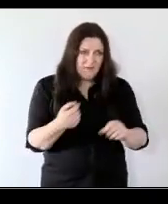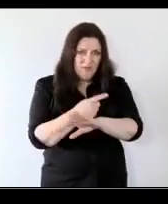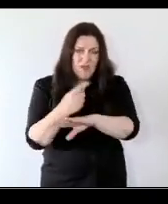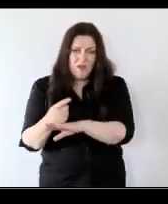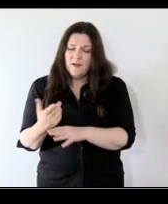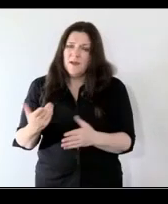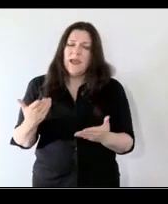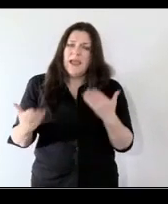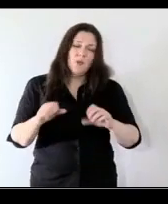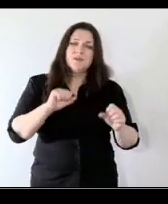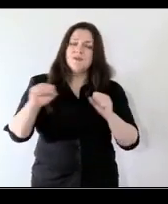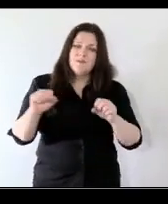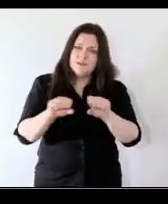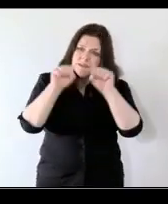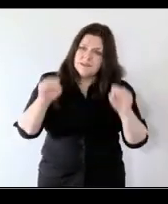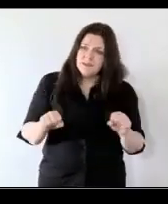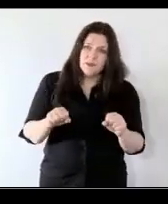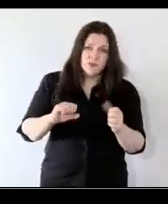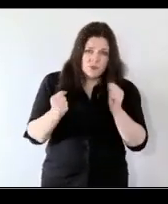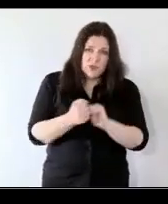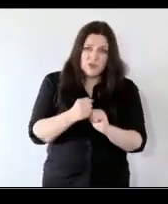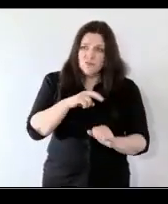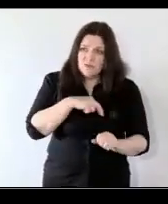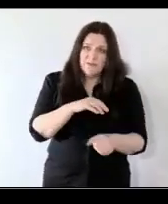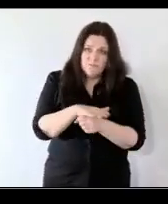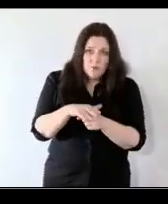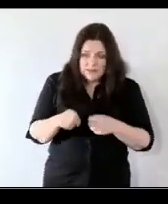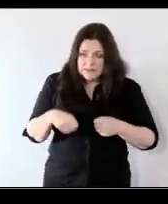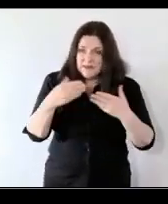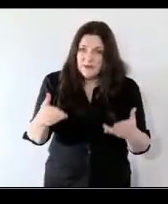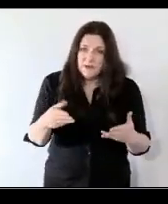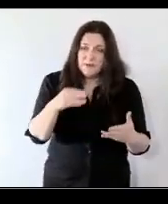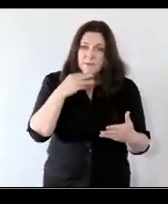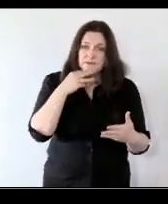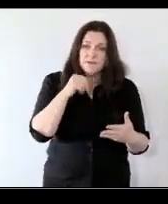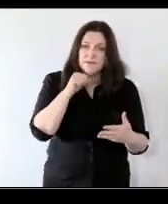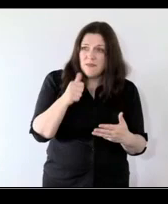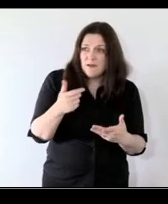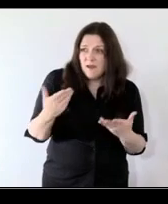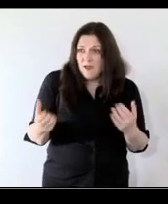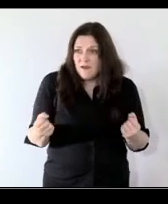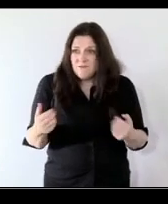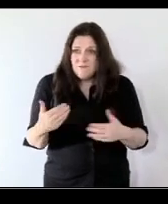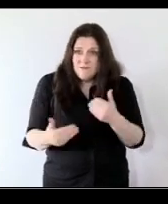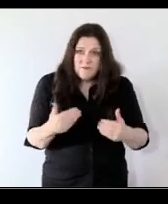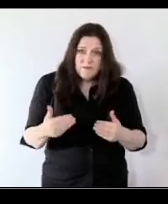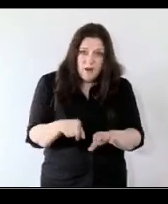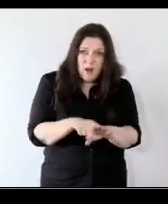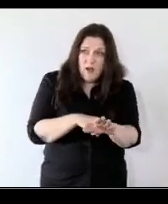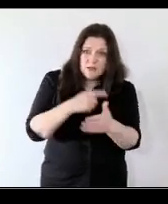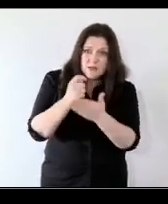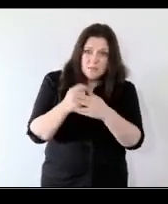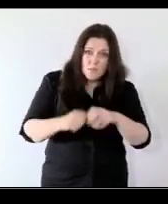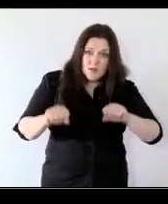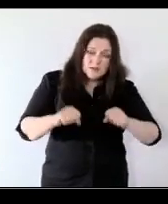how can services and systems change this to genuinely deliver no wrong door yeah and i think there's a lot of